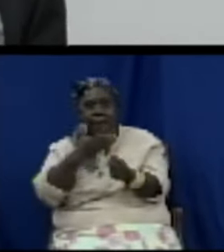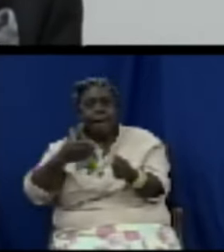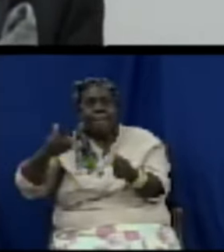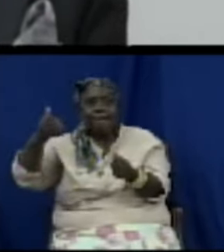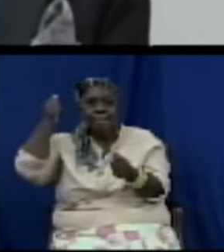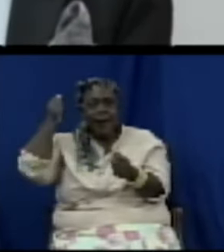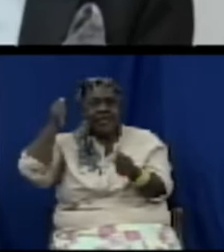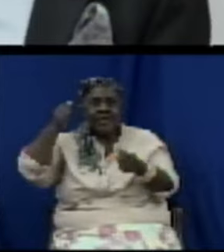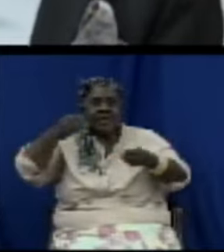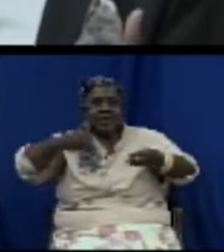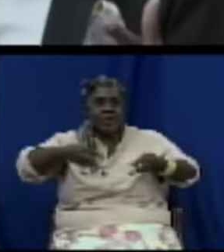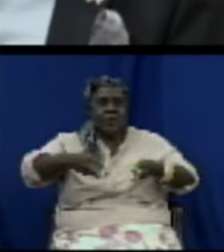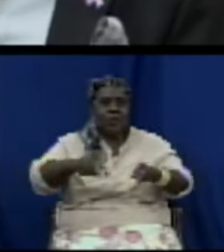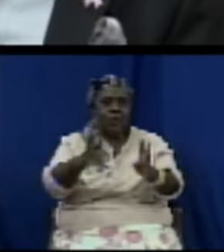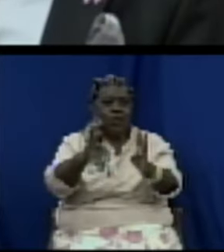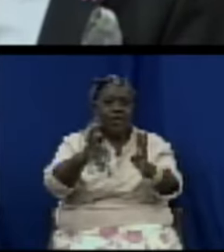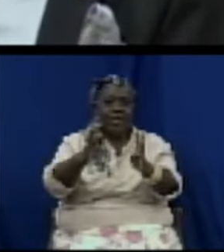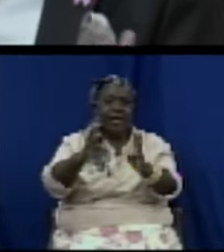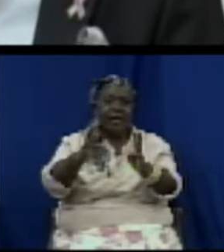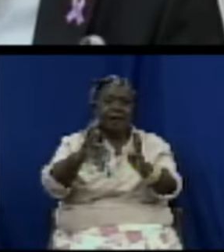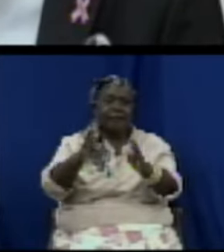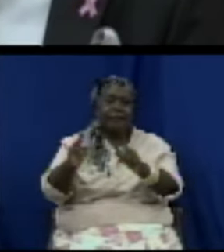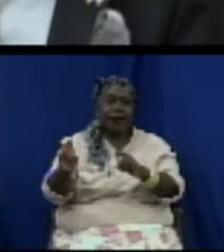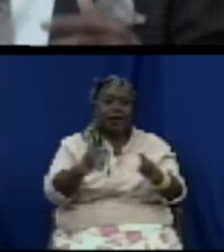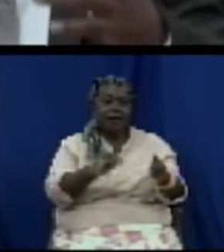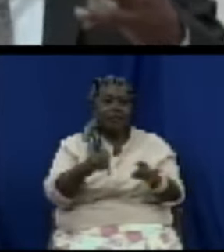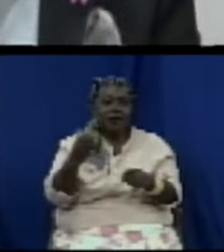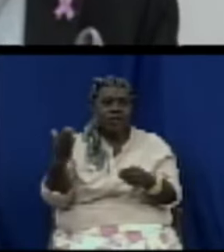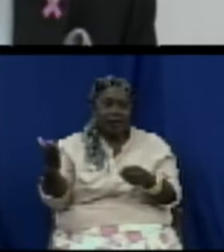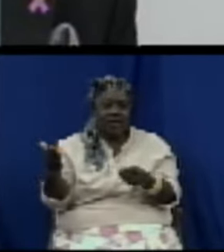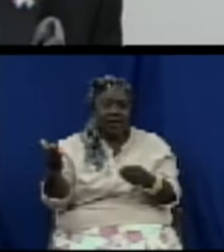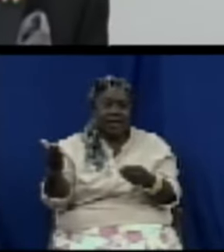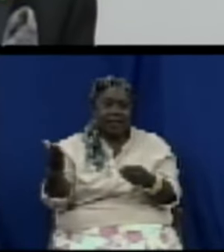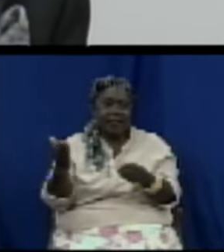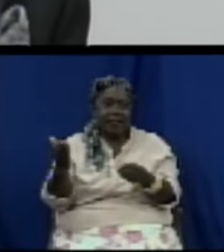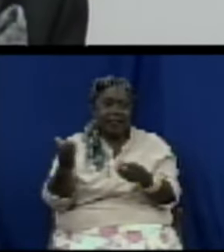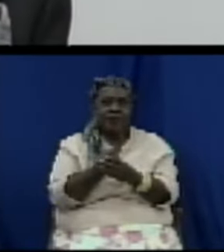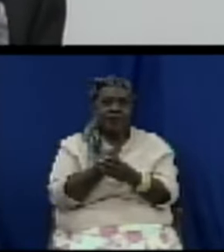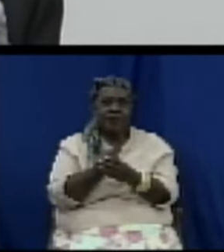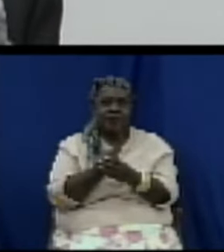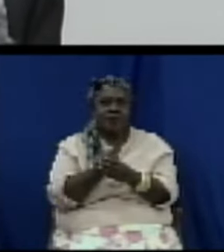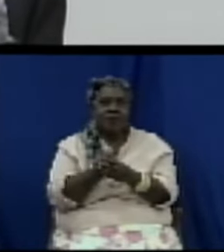our law compliant businessmen